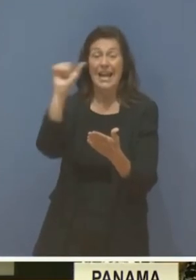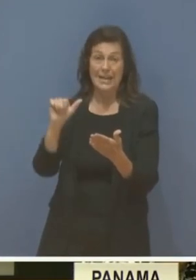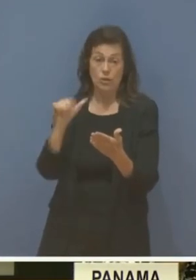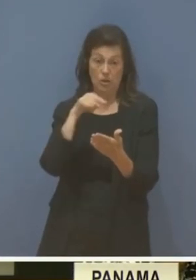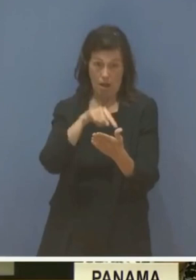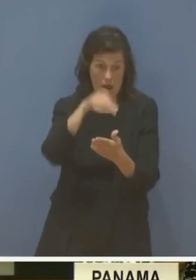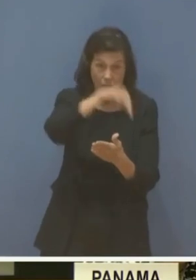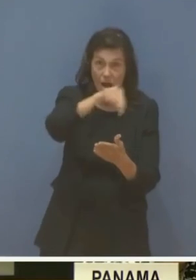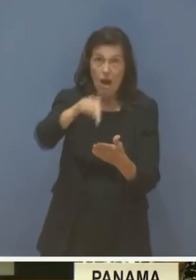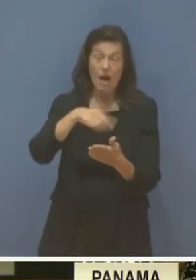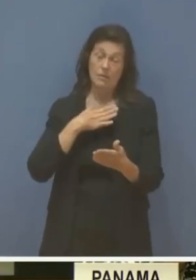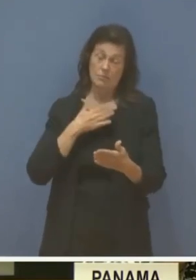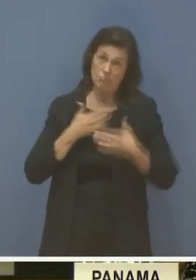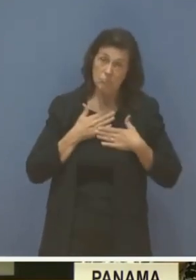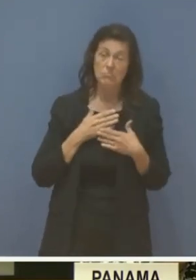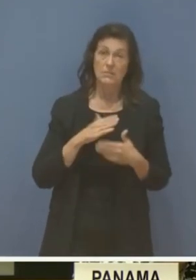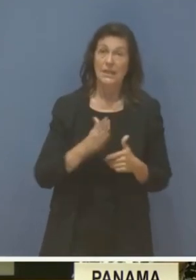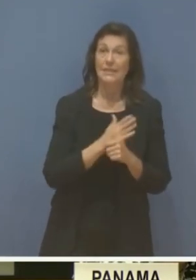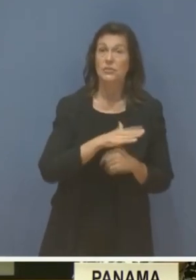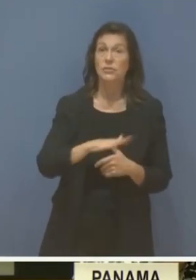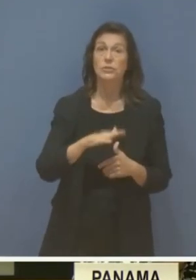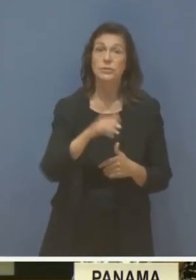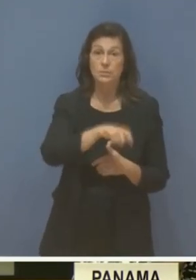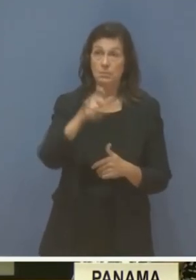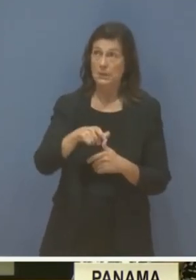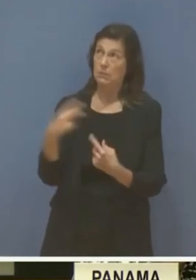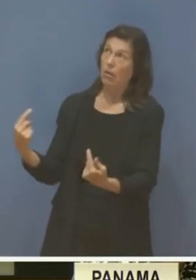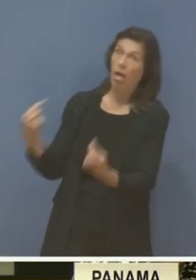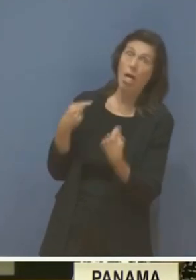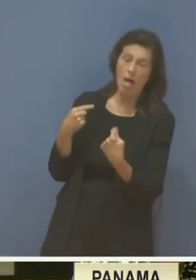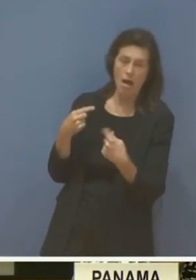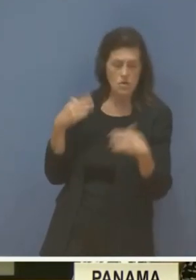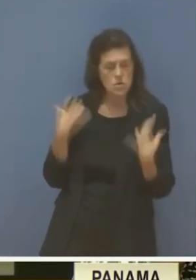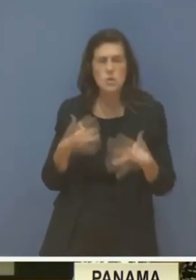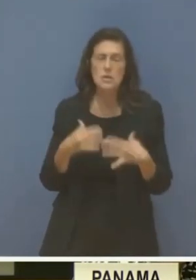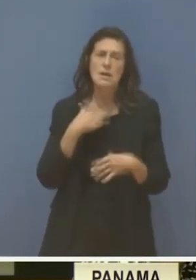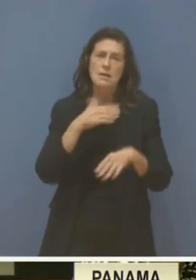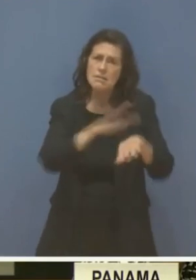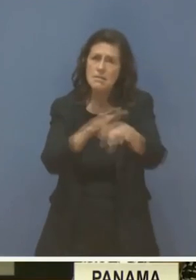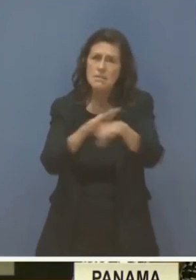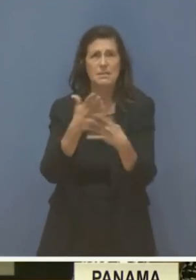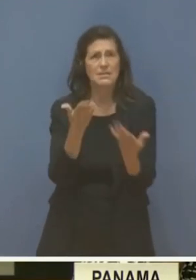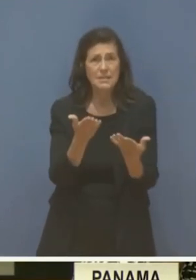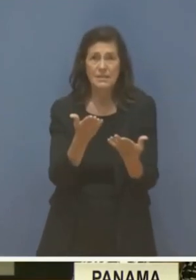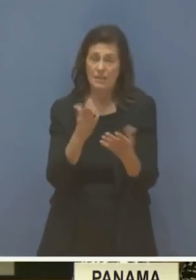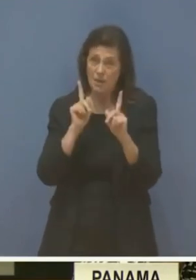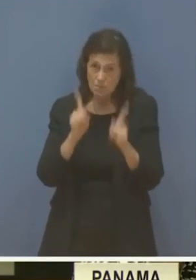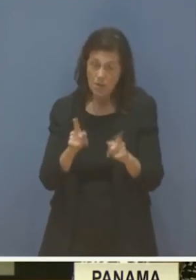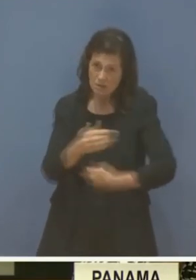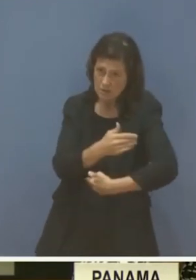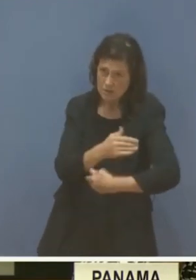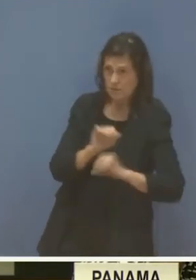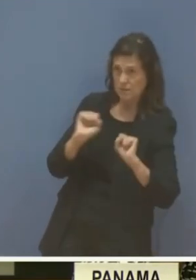duty alert the international community to need to defend the indigenous Armenian